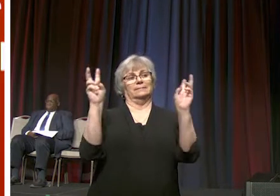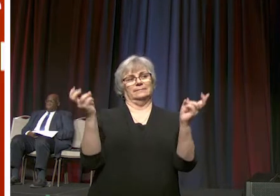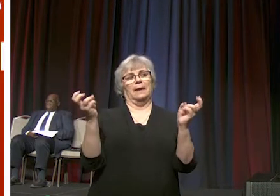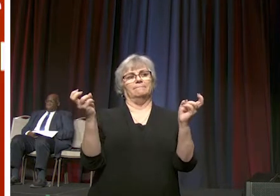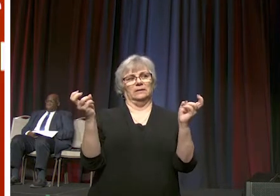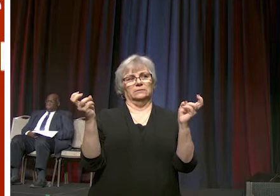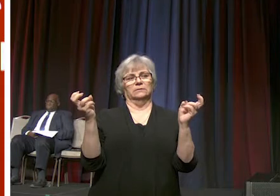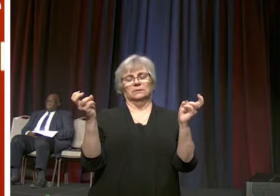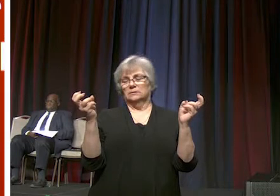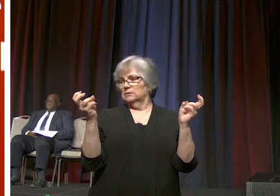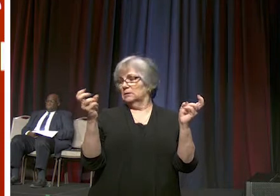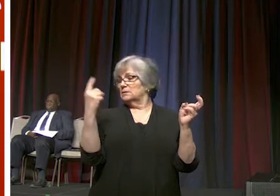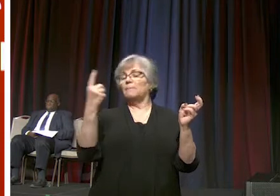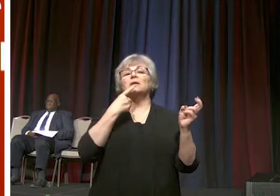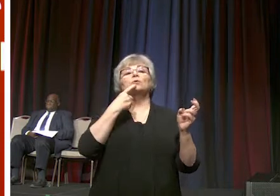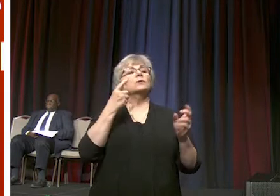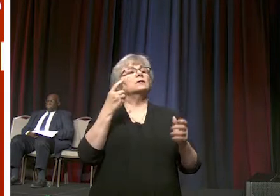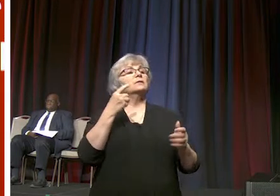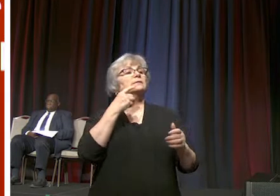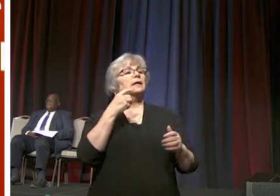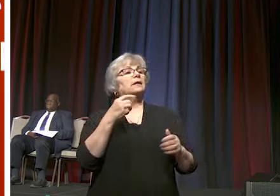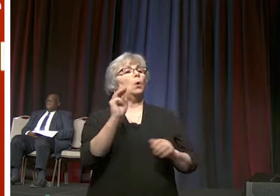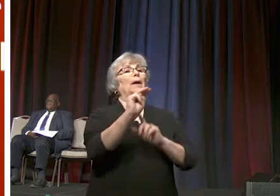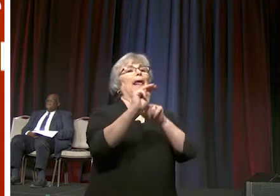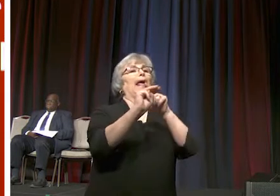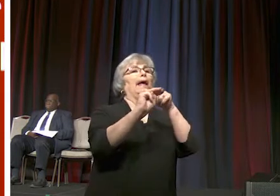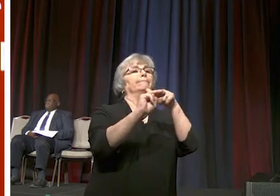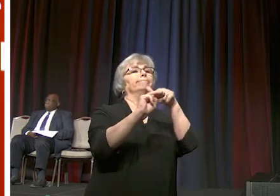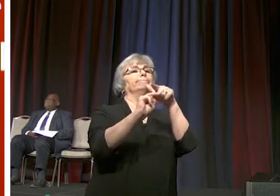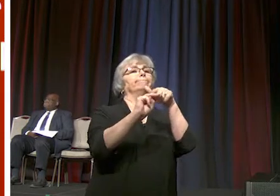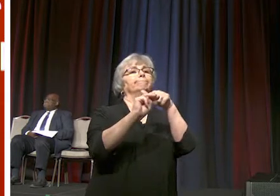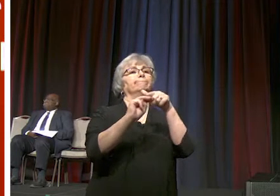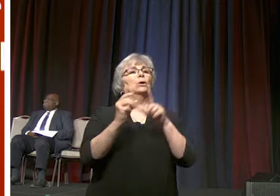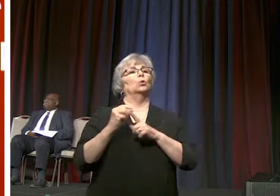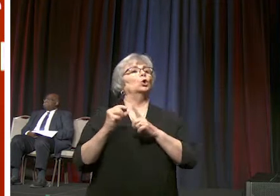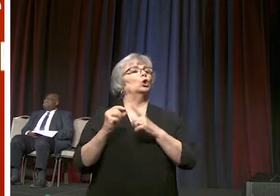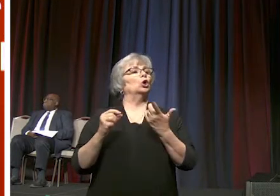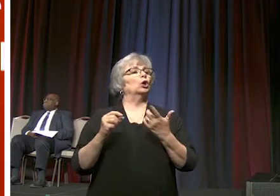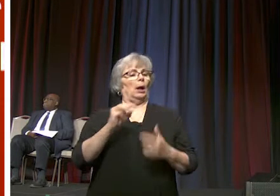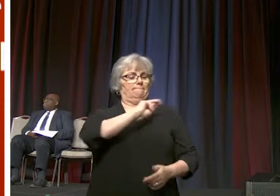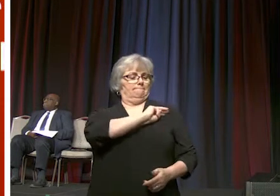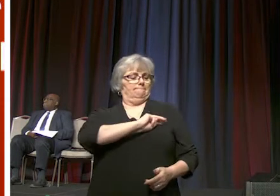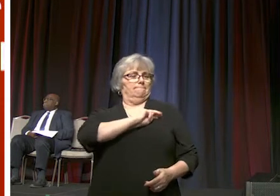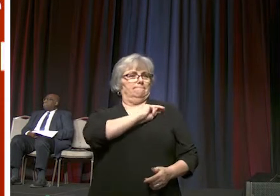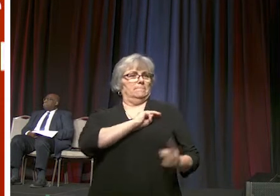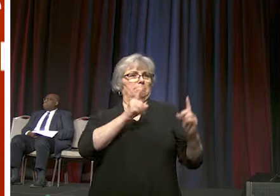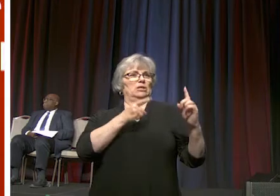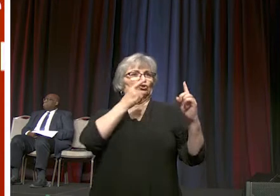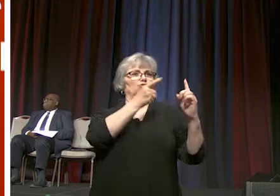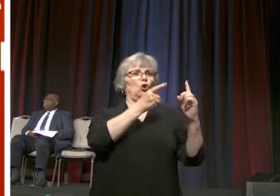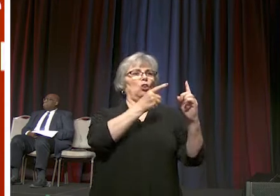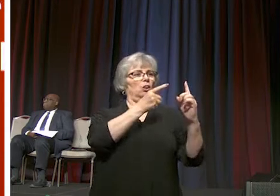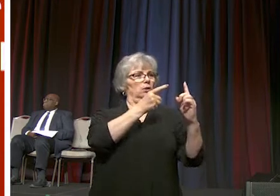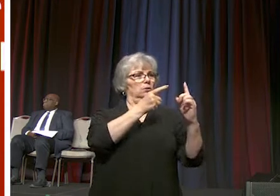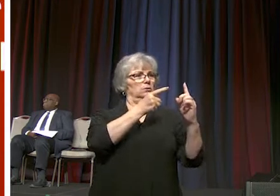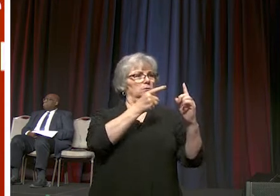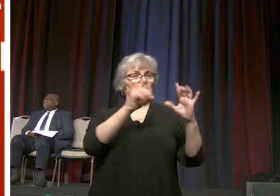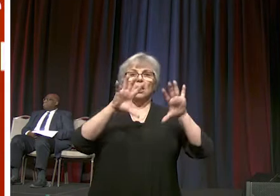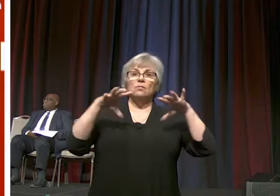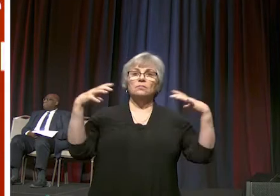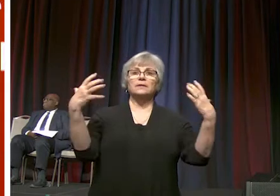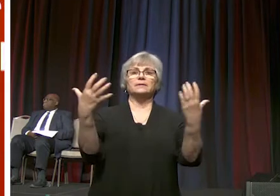somebody want to tell me what the M word is missional this body